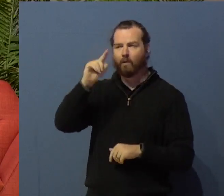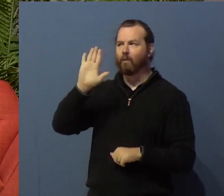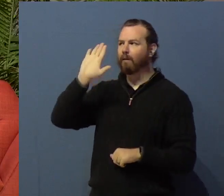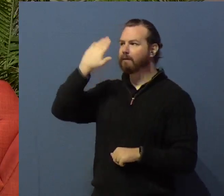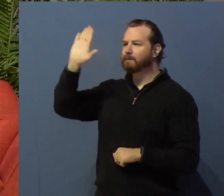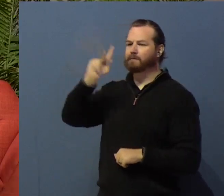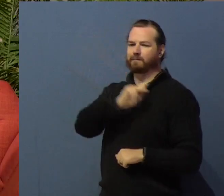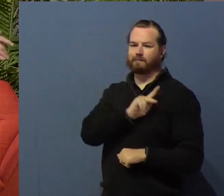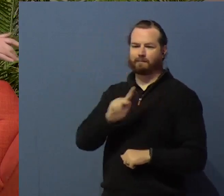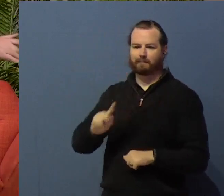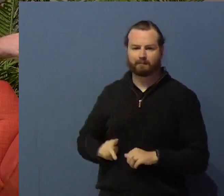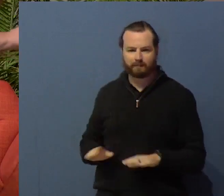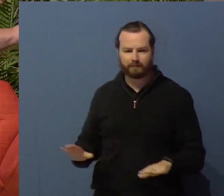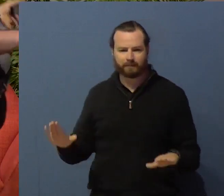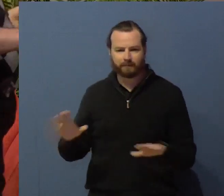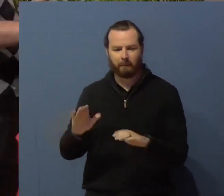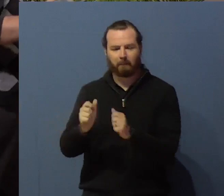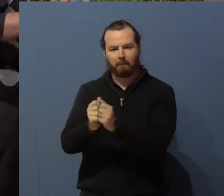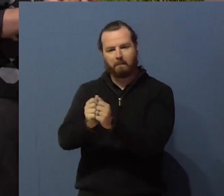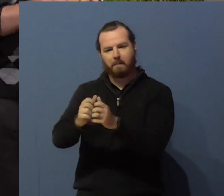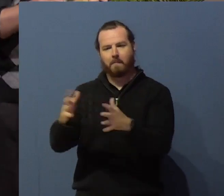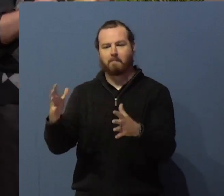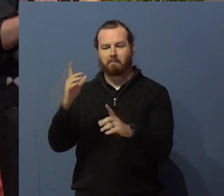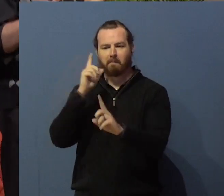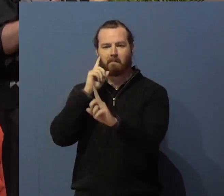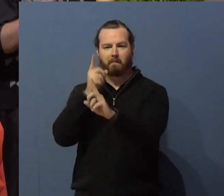two thoughts I'd like to share about that. One,